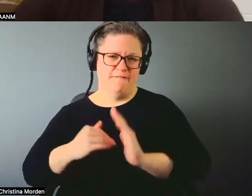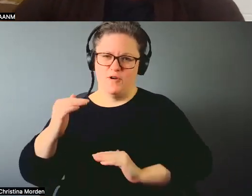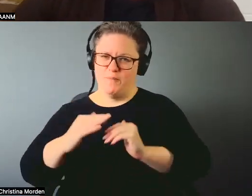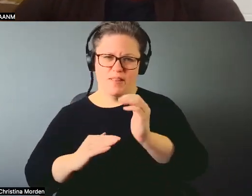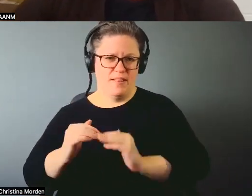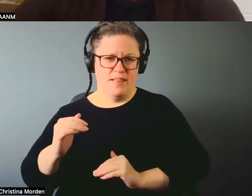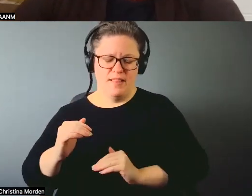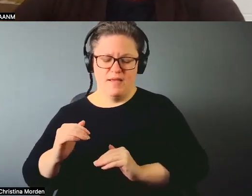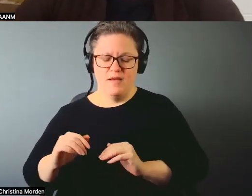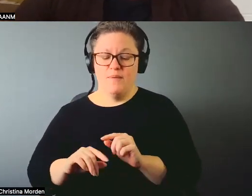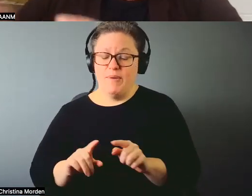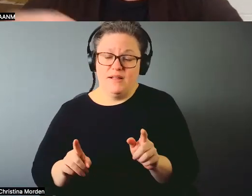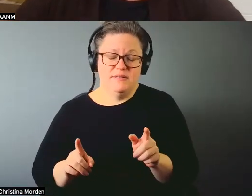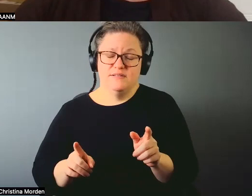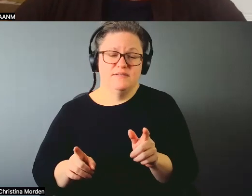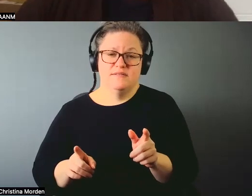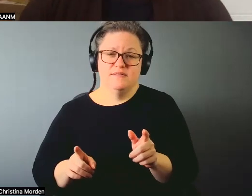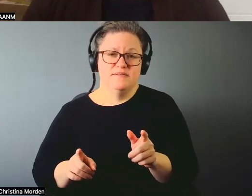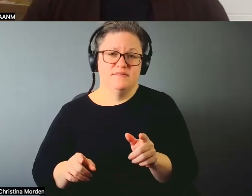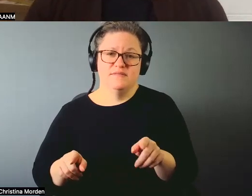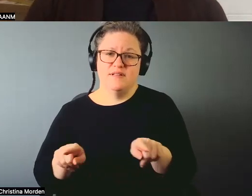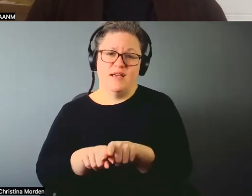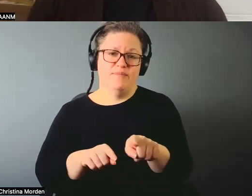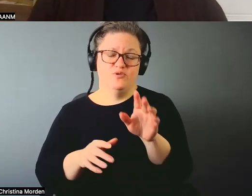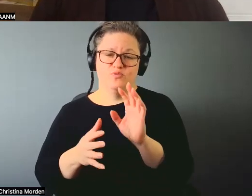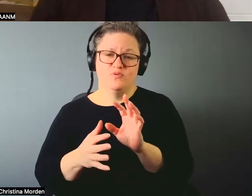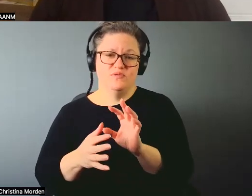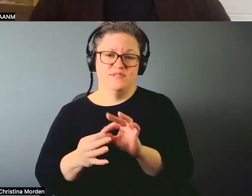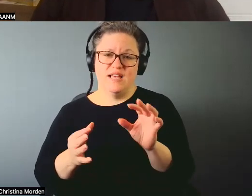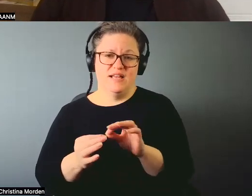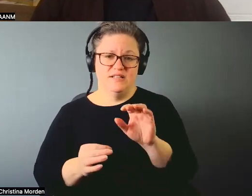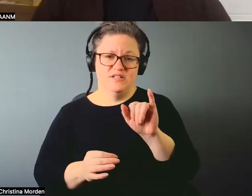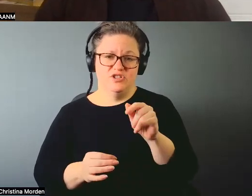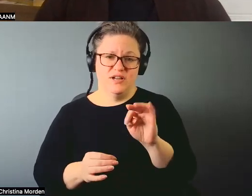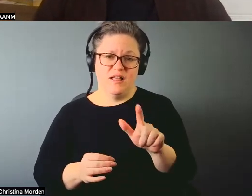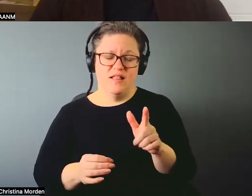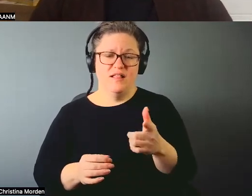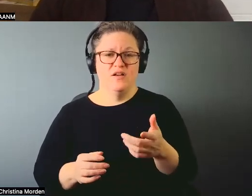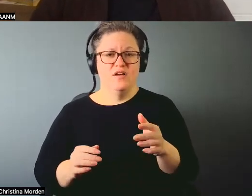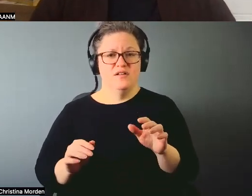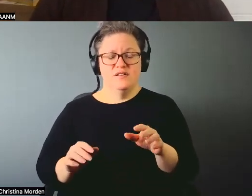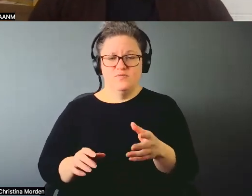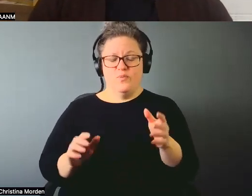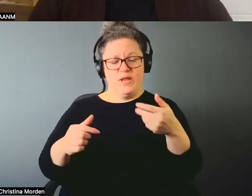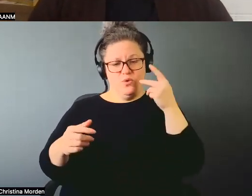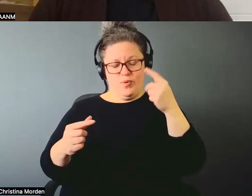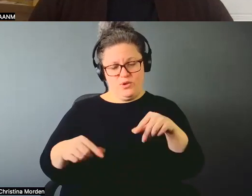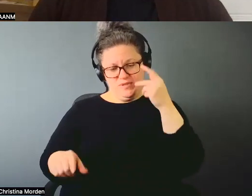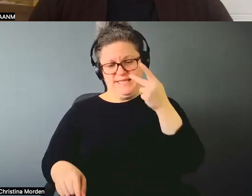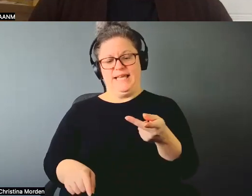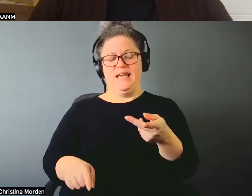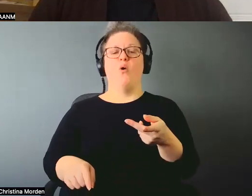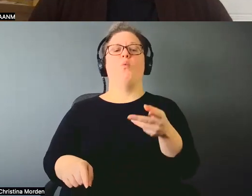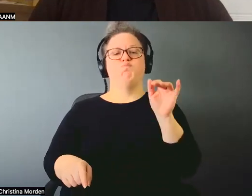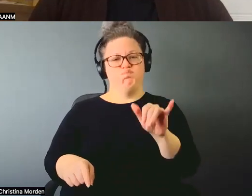But that's, but, but just like you say, it's, it's so prevalent when you see it. You know, thinking about all that, right,